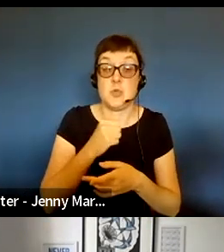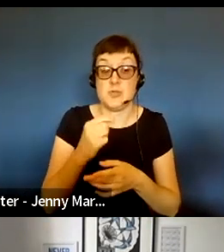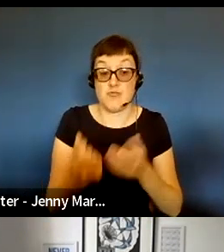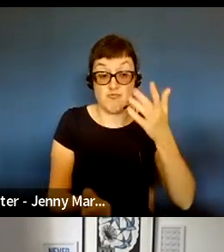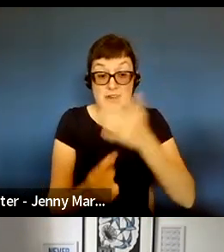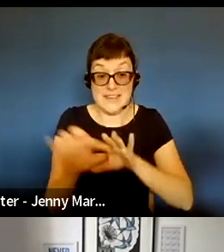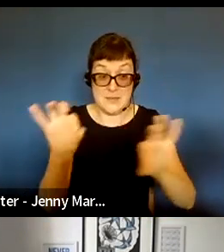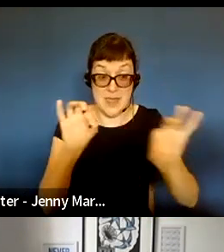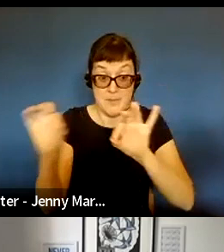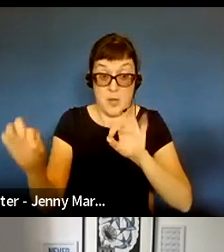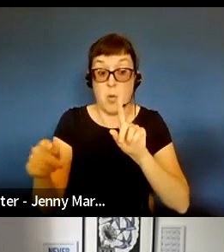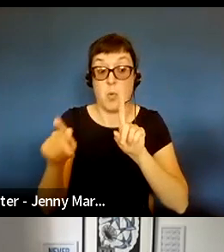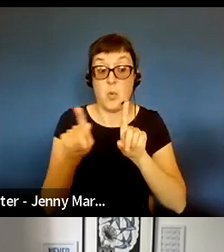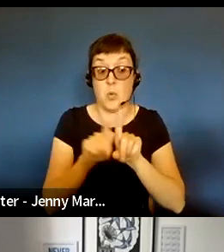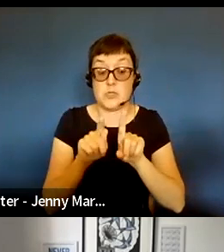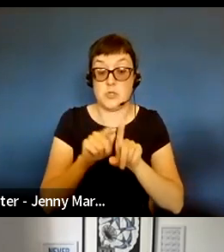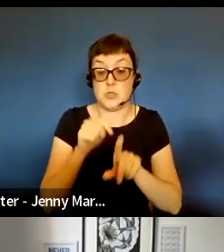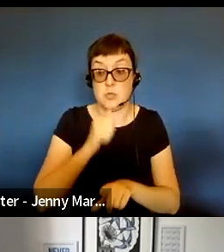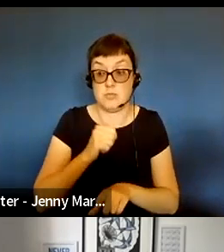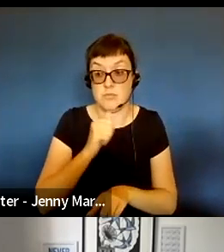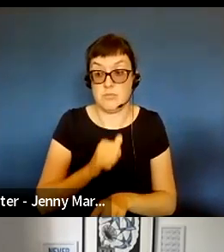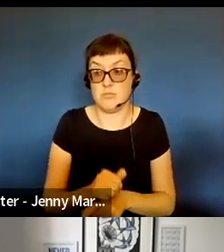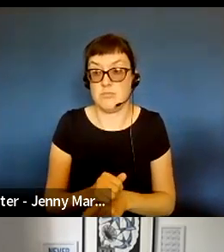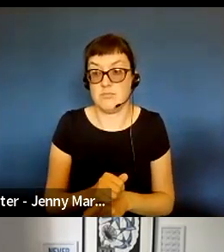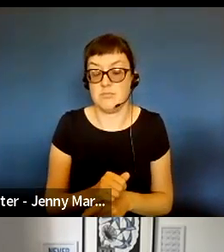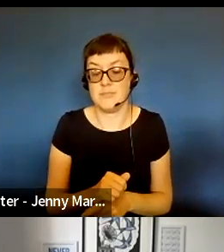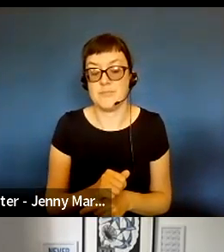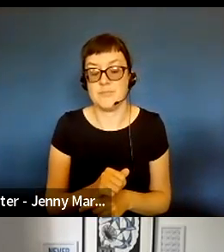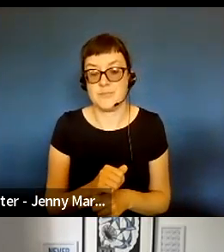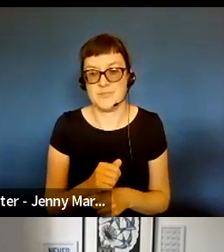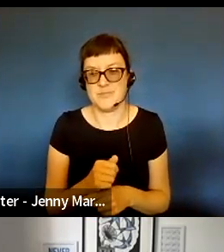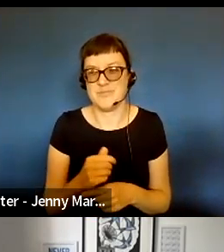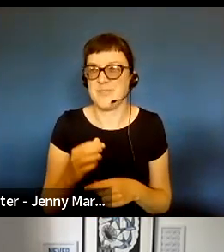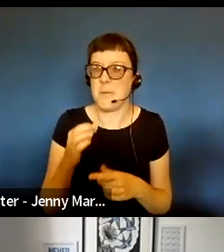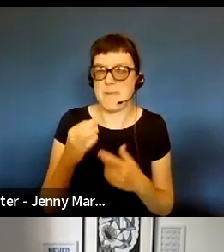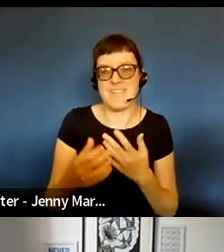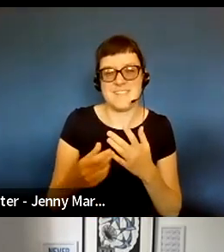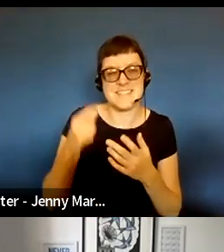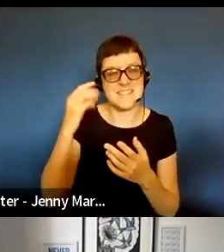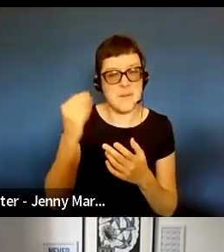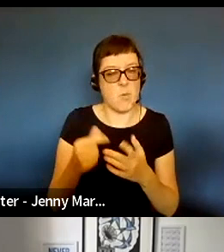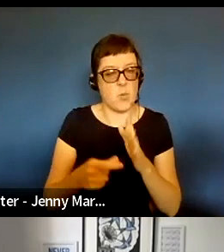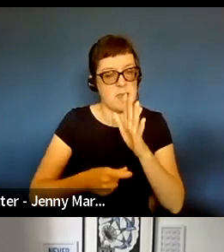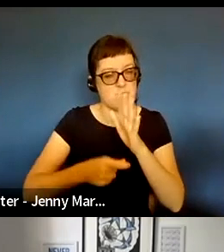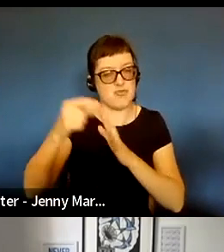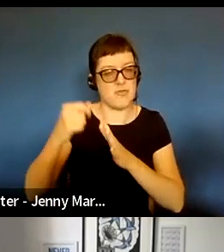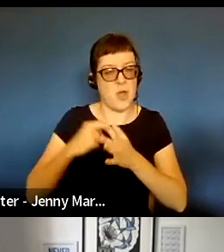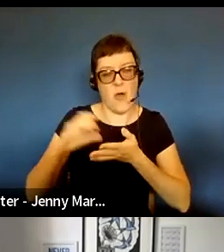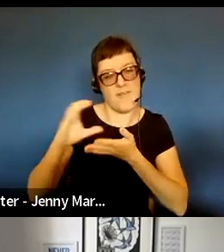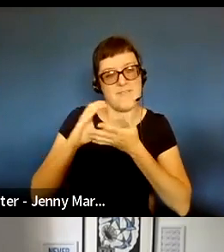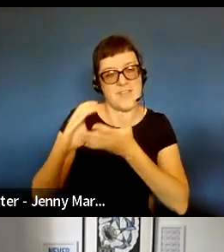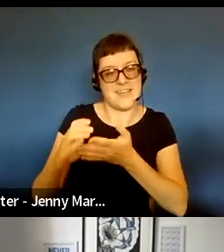built in a few more improvements to our funding offer.